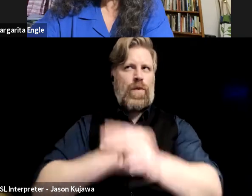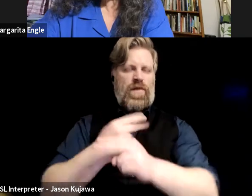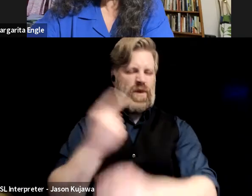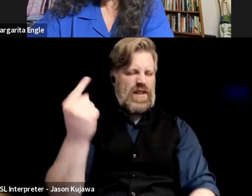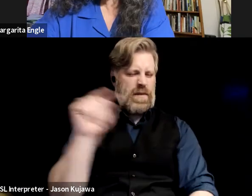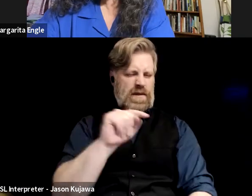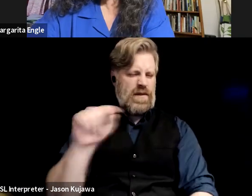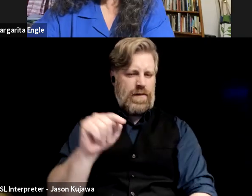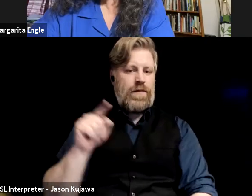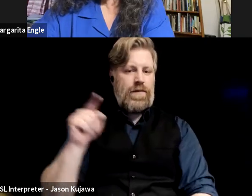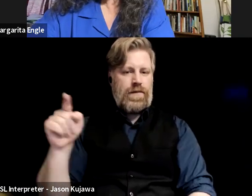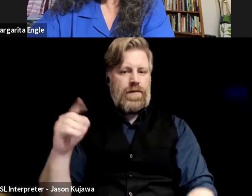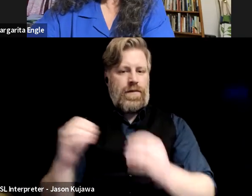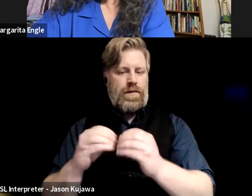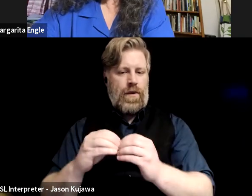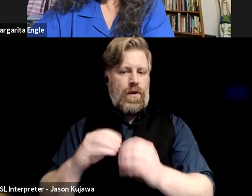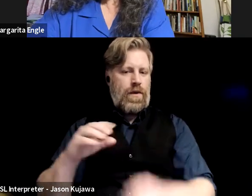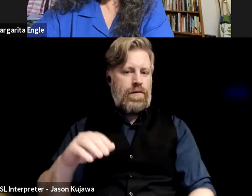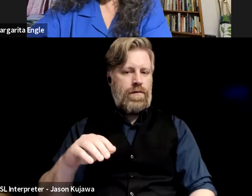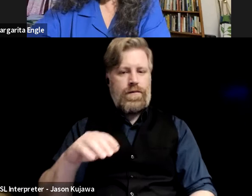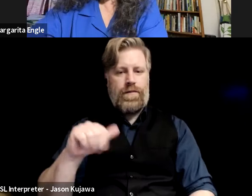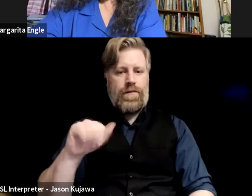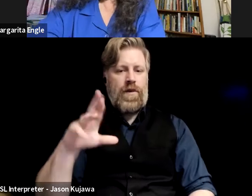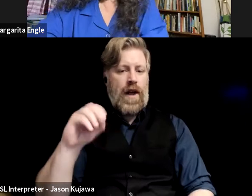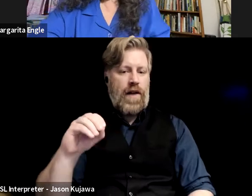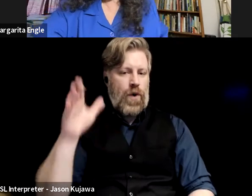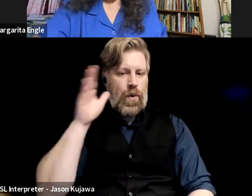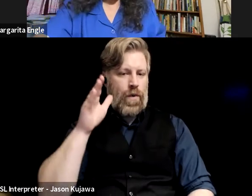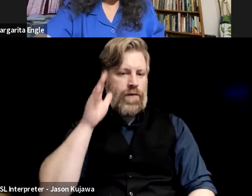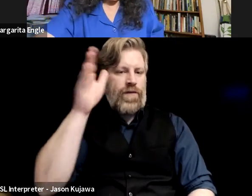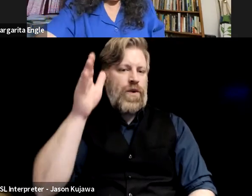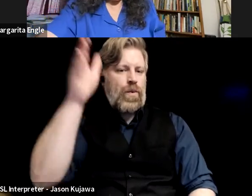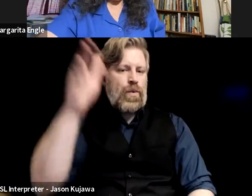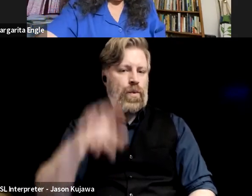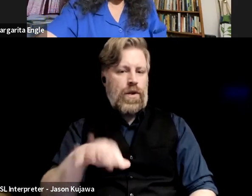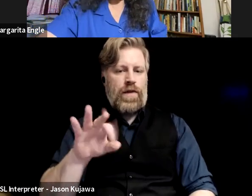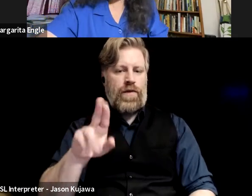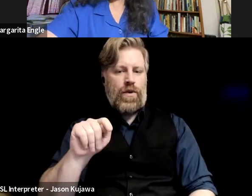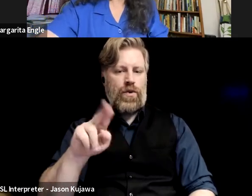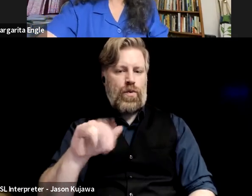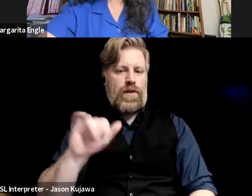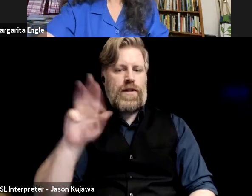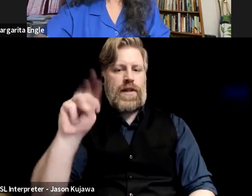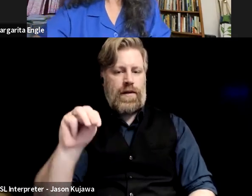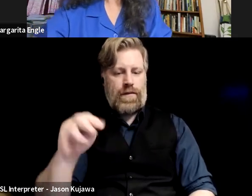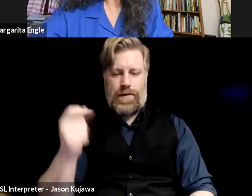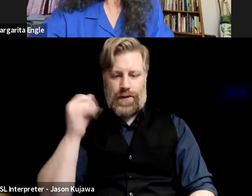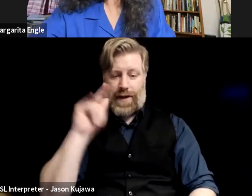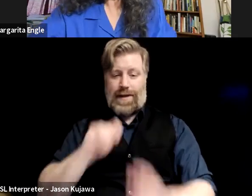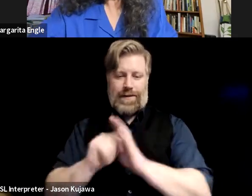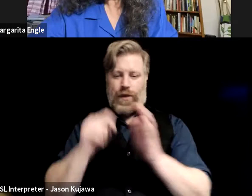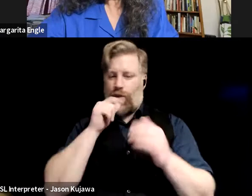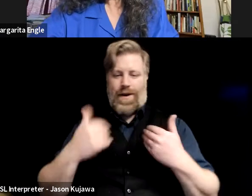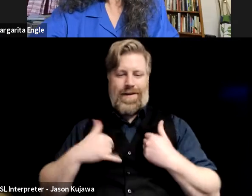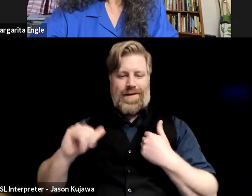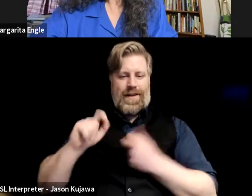would consider Afrofuturism, um, though the term hadn't been, hadn't been coined at time, I think, and it was, it was those books that kind